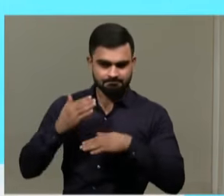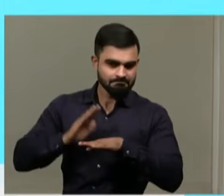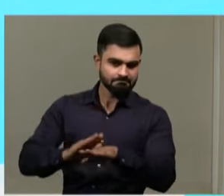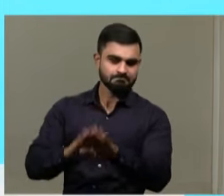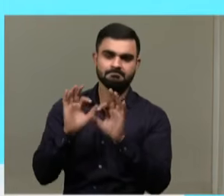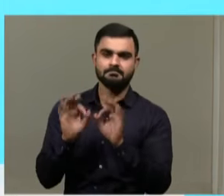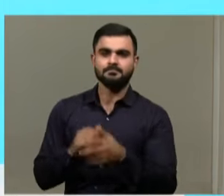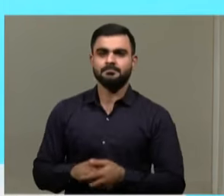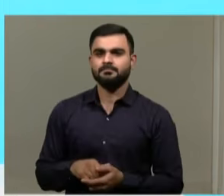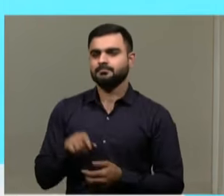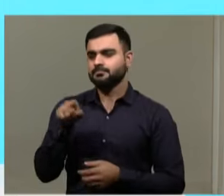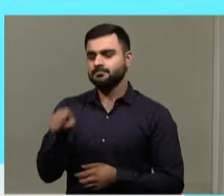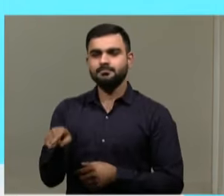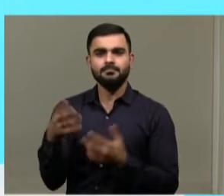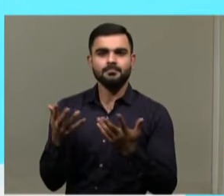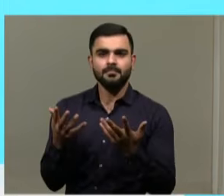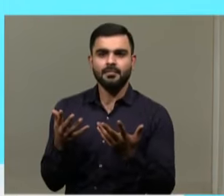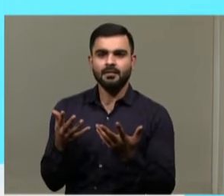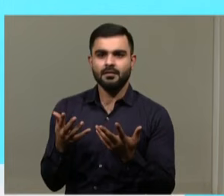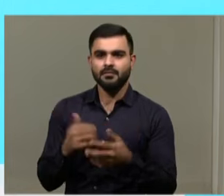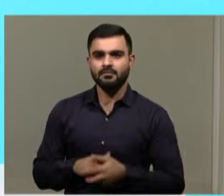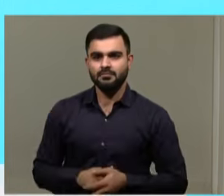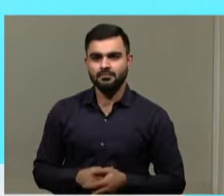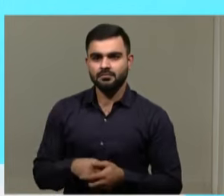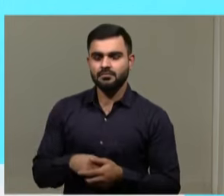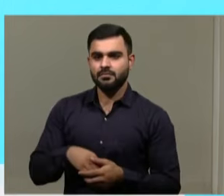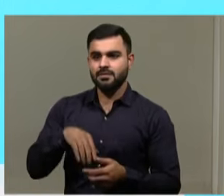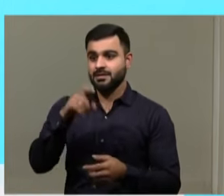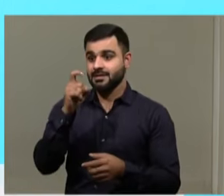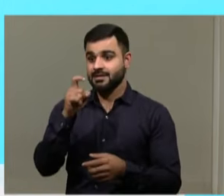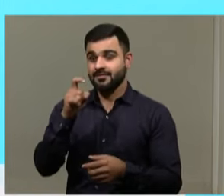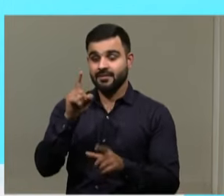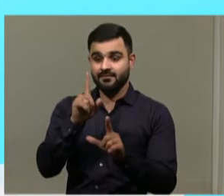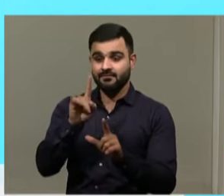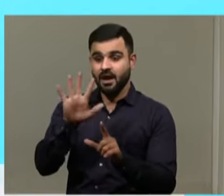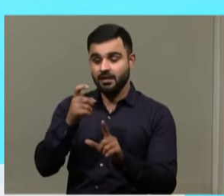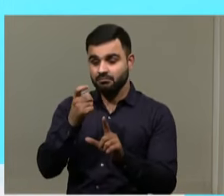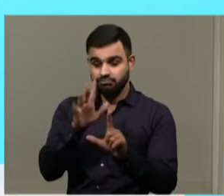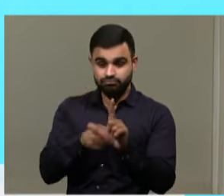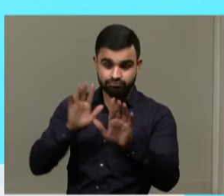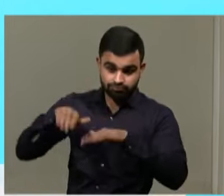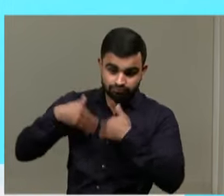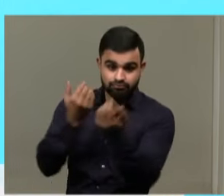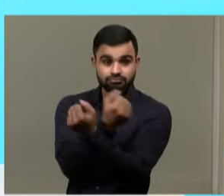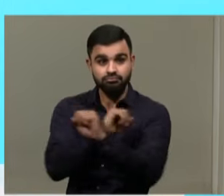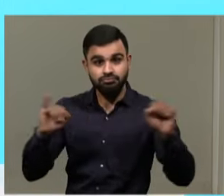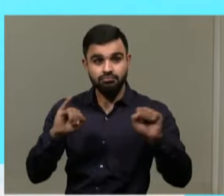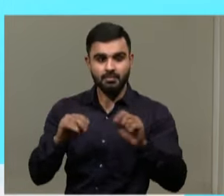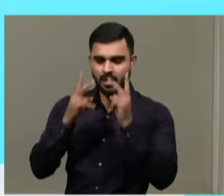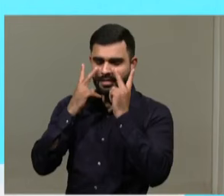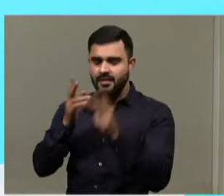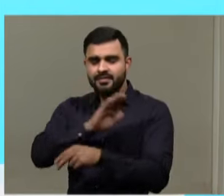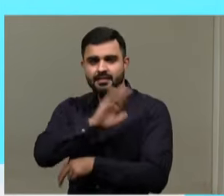Now, the thing is that in the last 75 years of independence of our country, have we ever seen